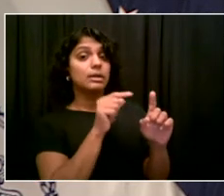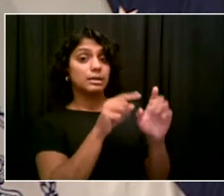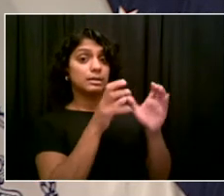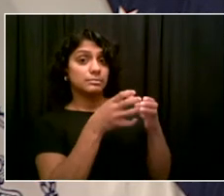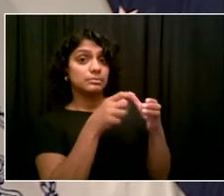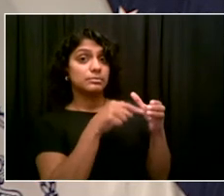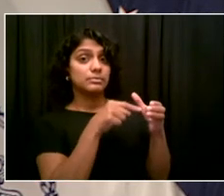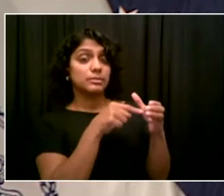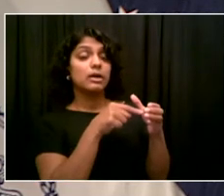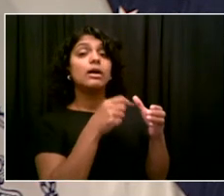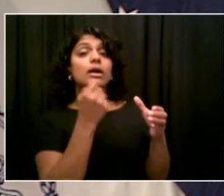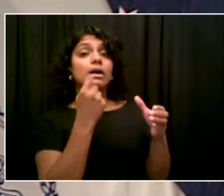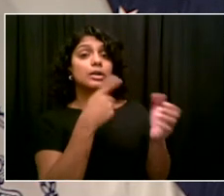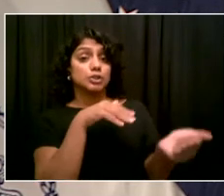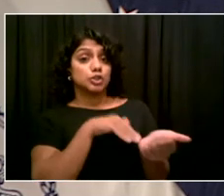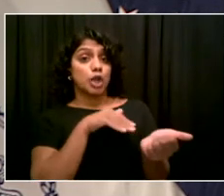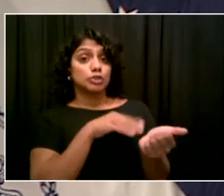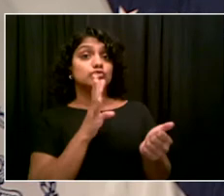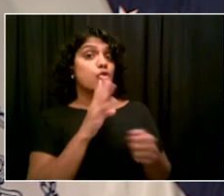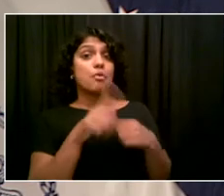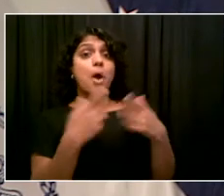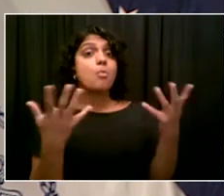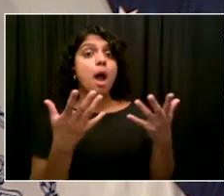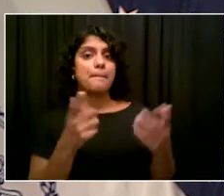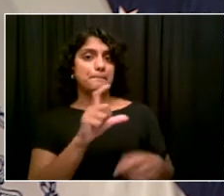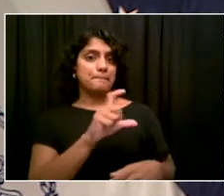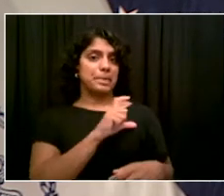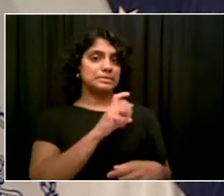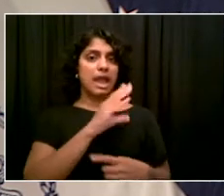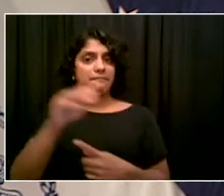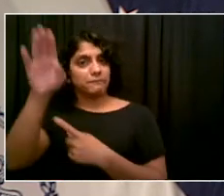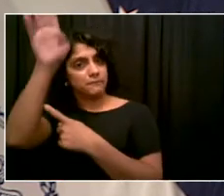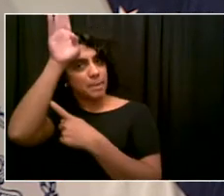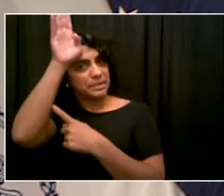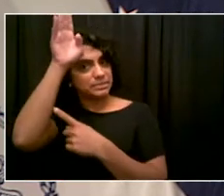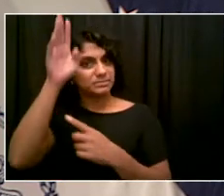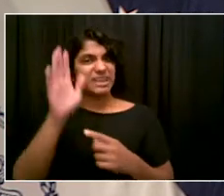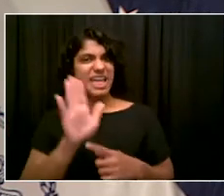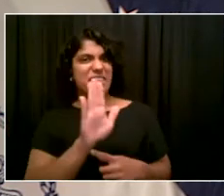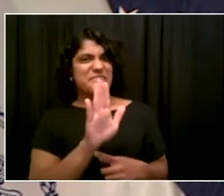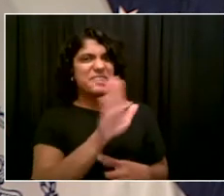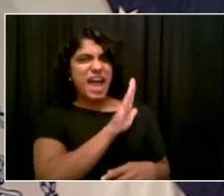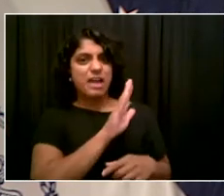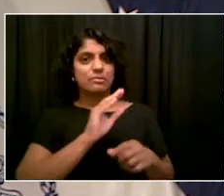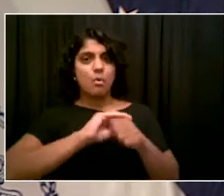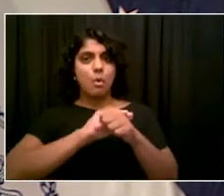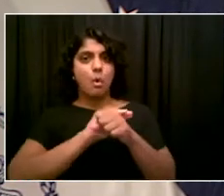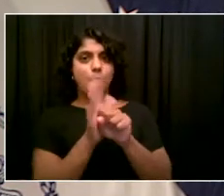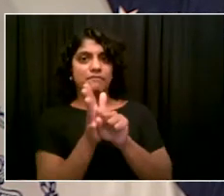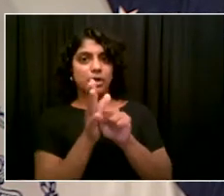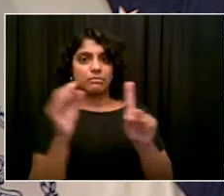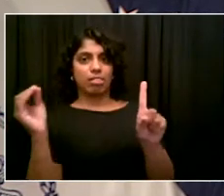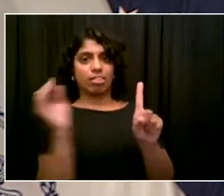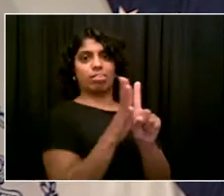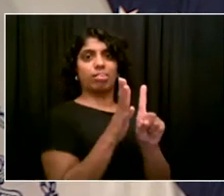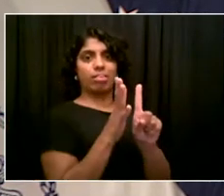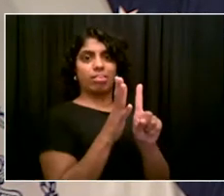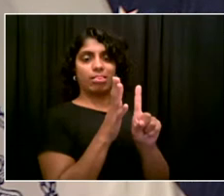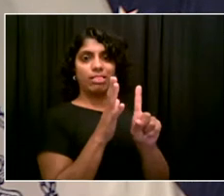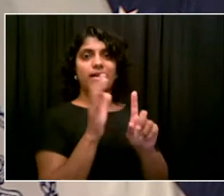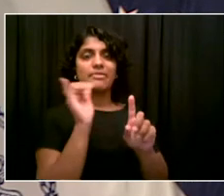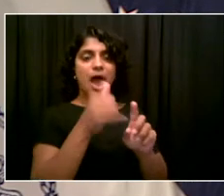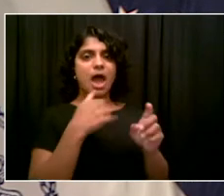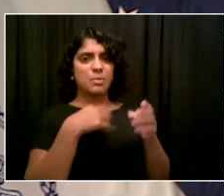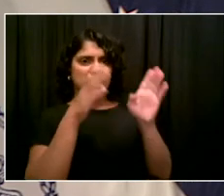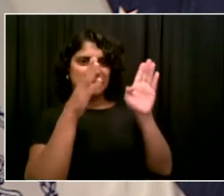and EMTs at the 50% rate. In light of this Delta issue and of the fact that you do have a serious problem when zip